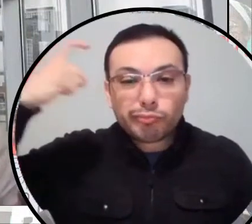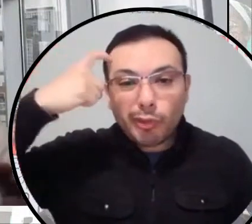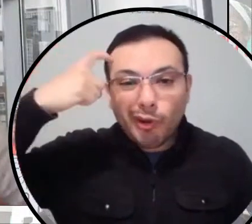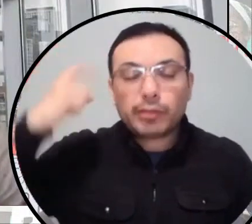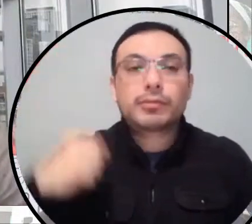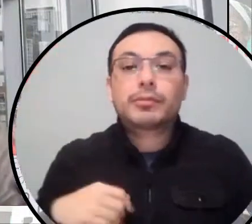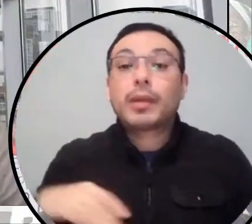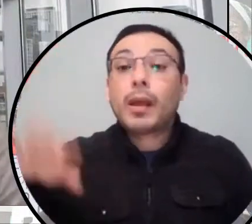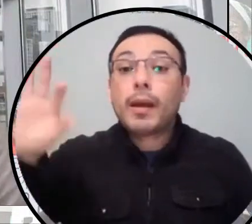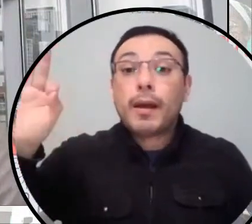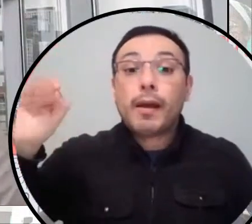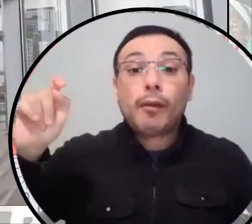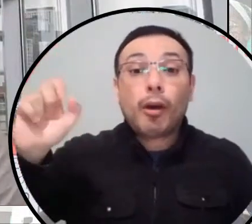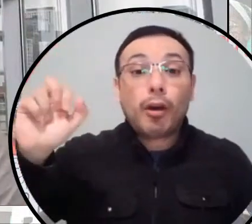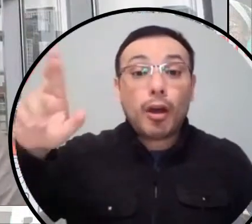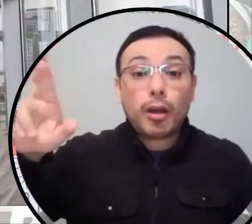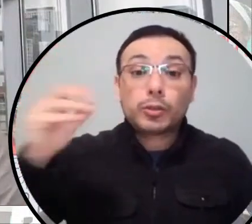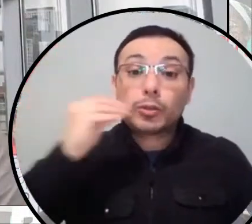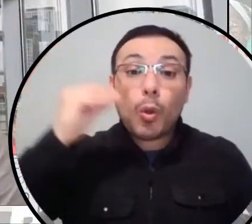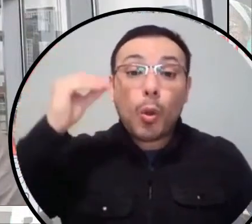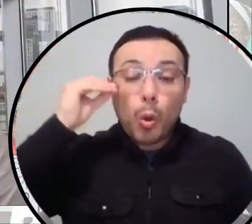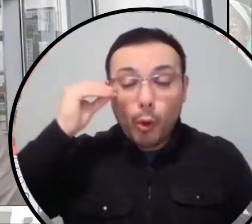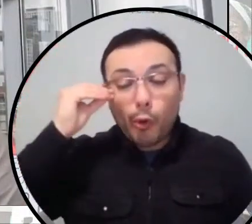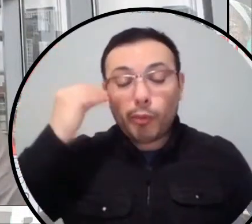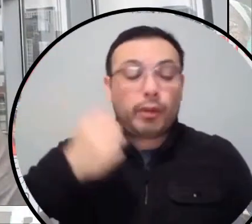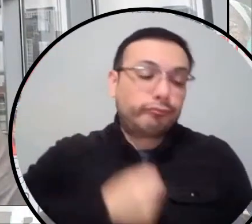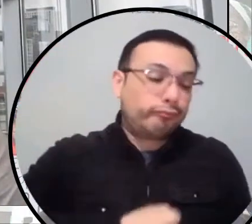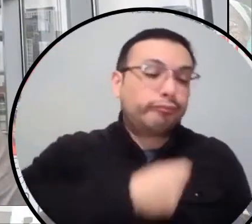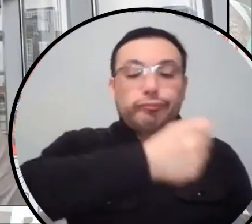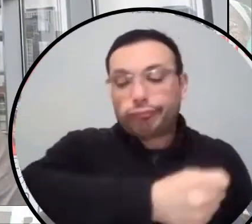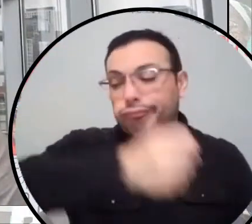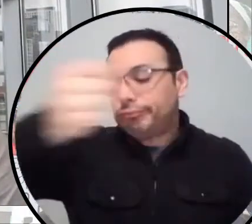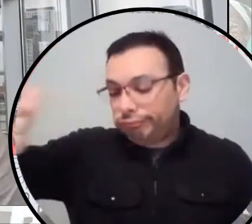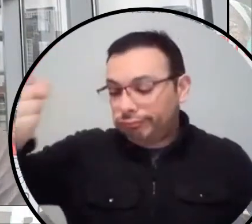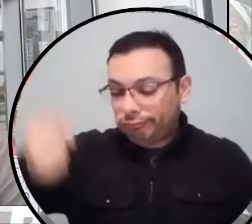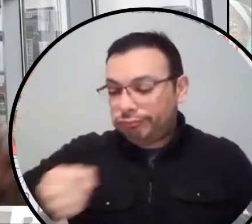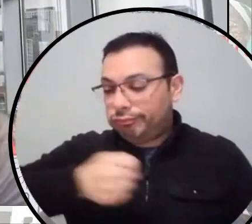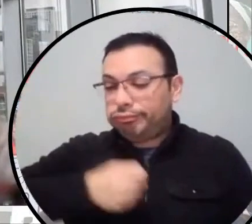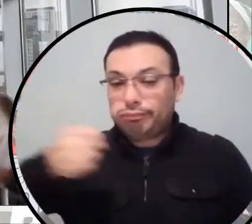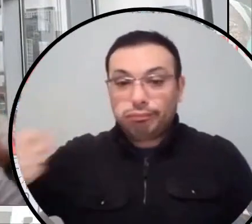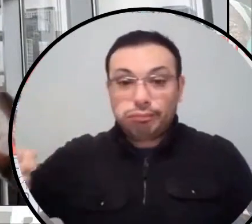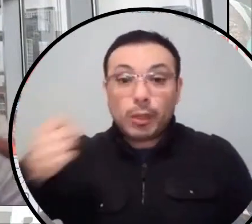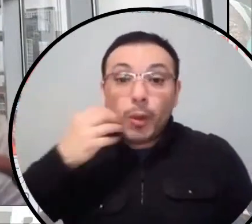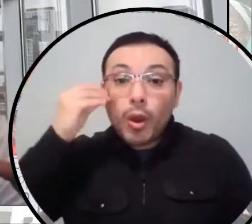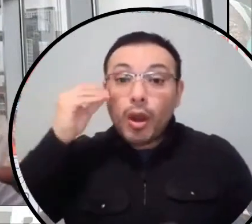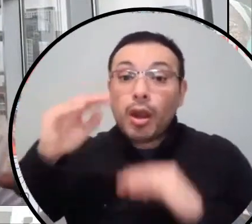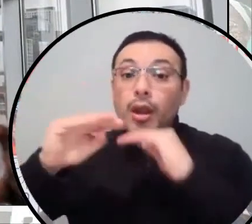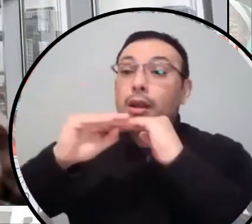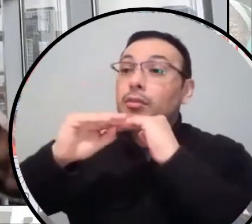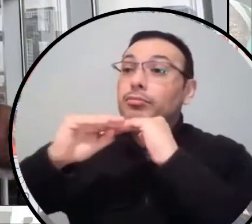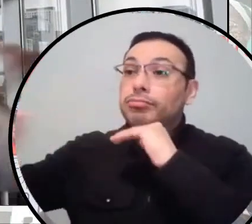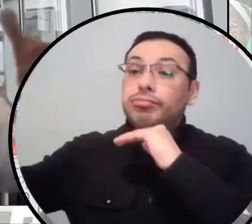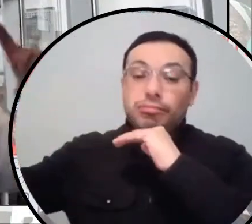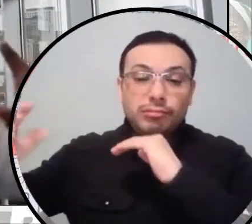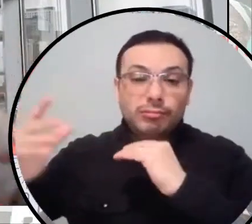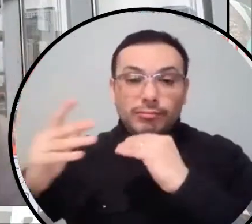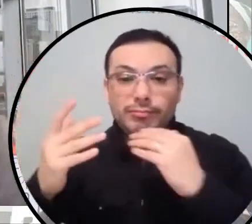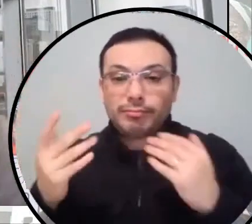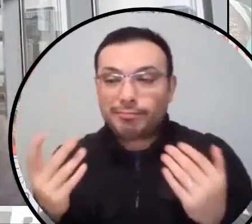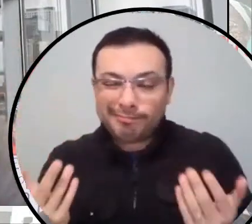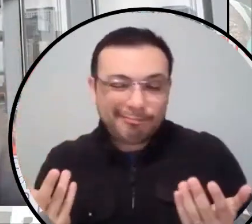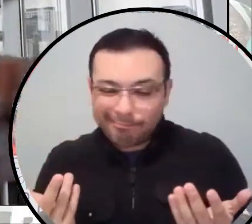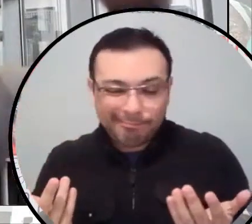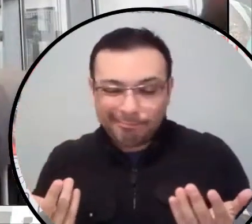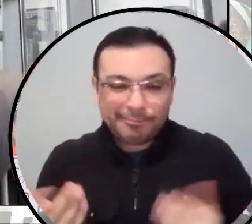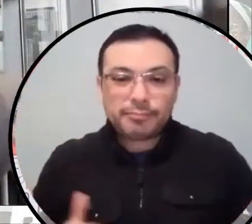and, uh, never had a real stable environment. And, uh, the, uh, presence of prison, right? It was always a